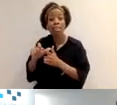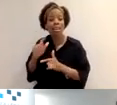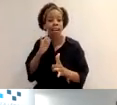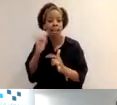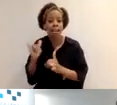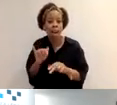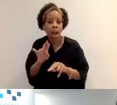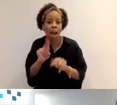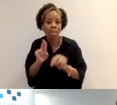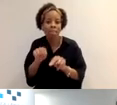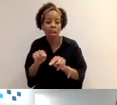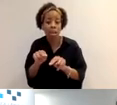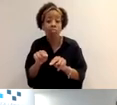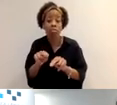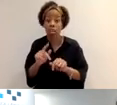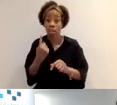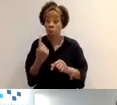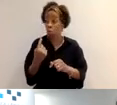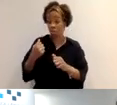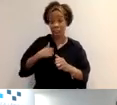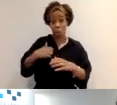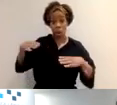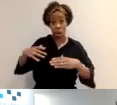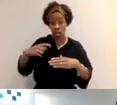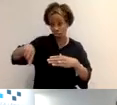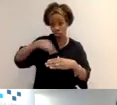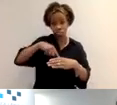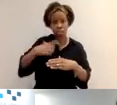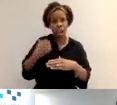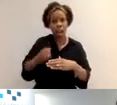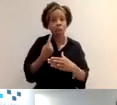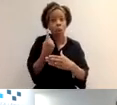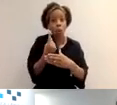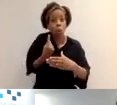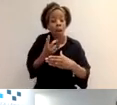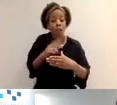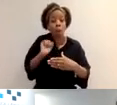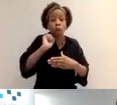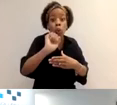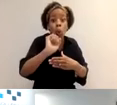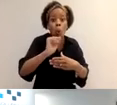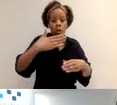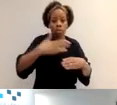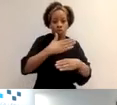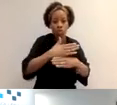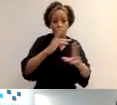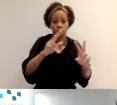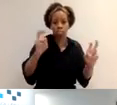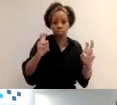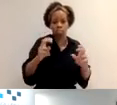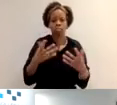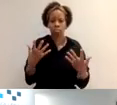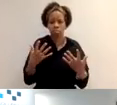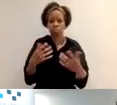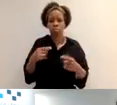from your profession. So there'll be at least one speech and language therapist. But nine out of 10 times, it tends to be both from your profession. The